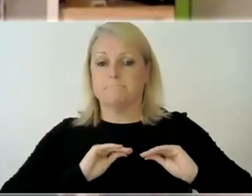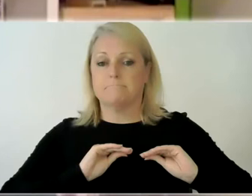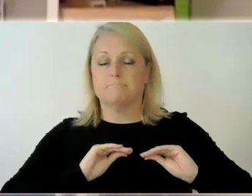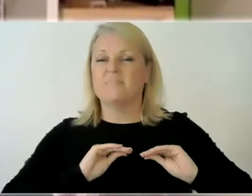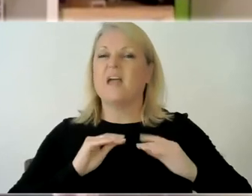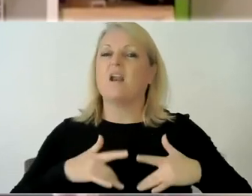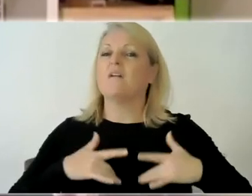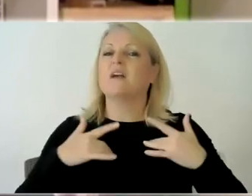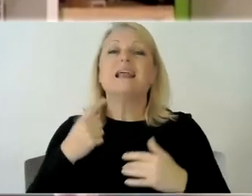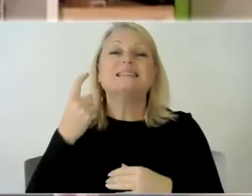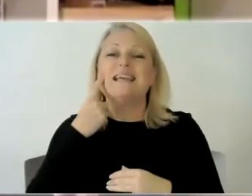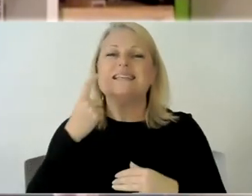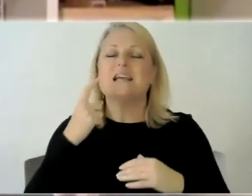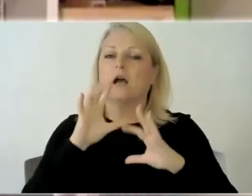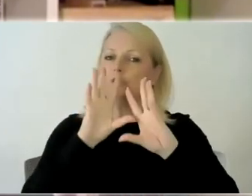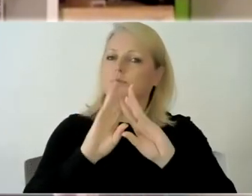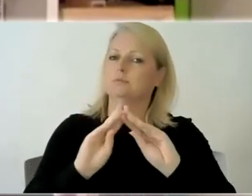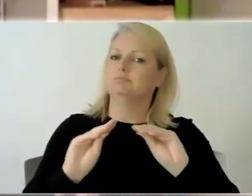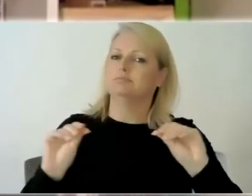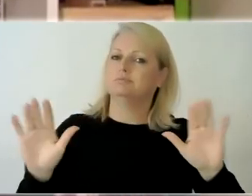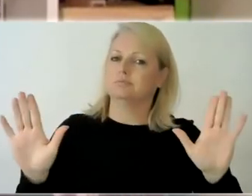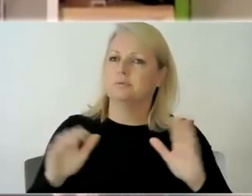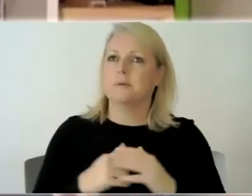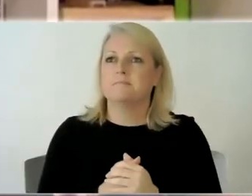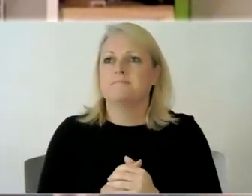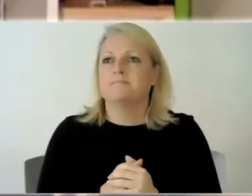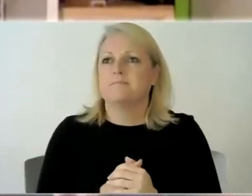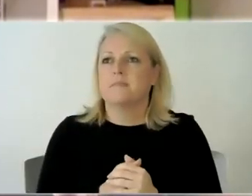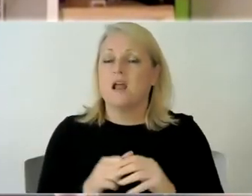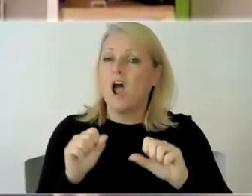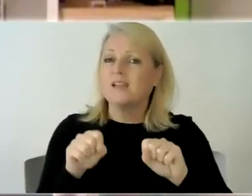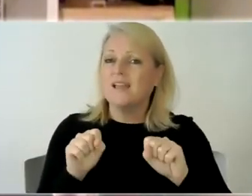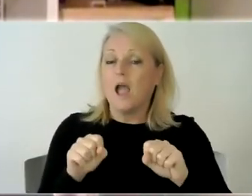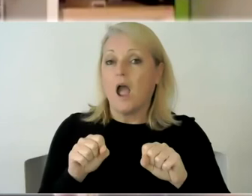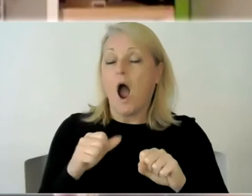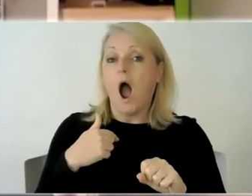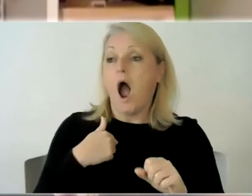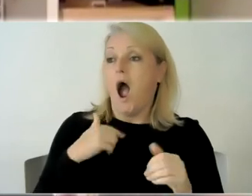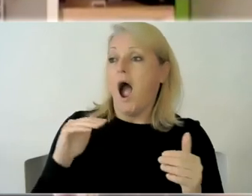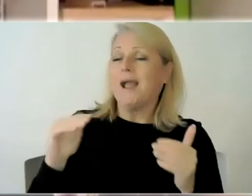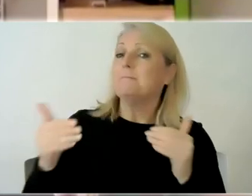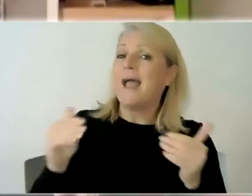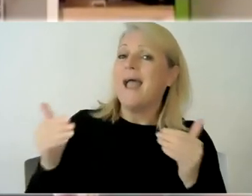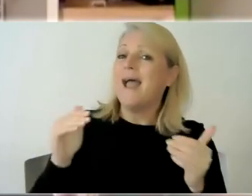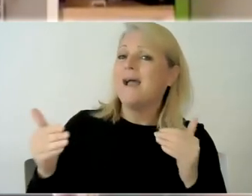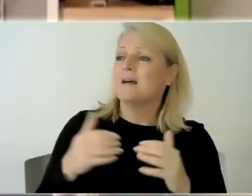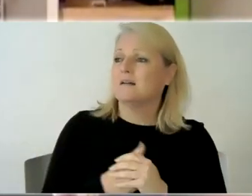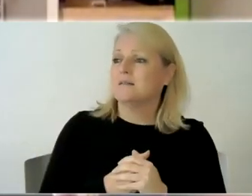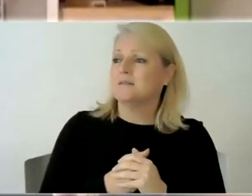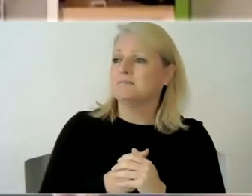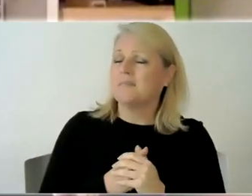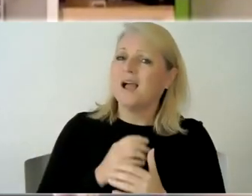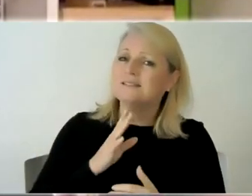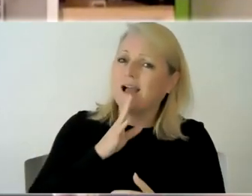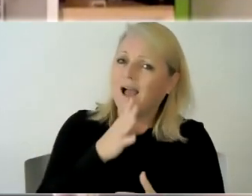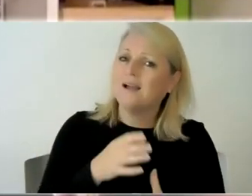pass more quickly like you know like yeah i i definitely compared and felt a bit sad on sunday but